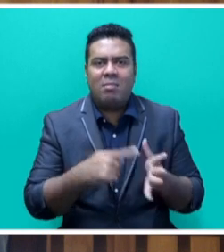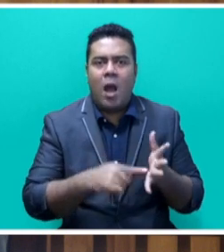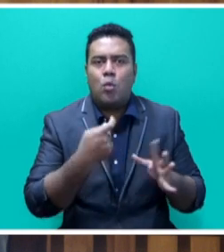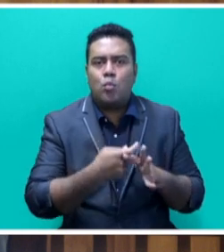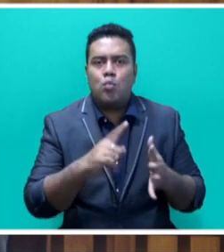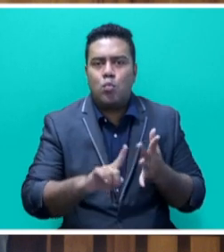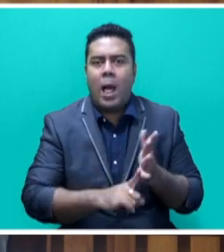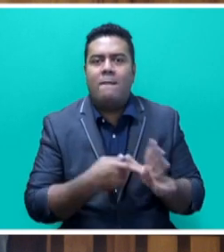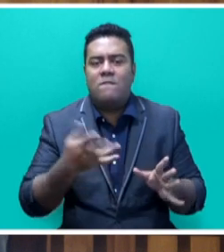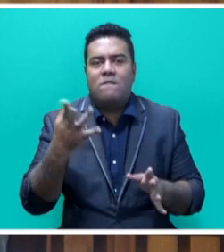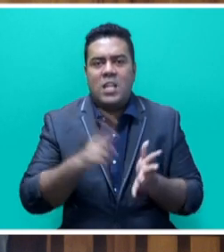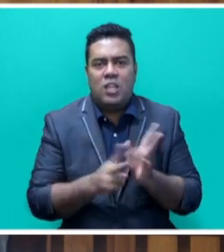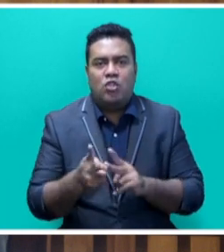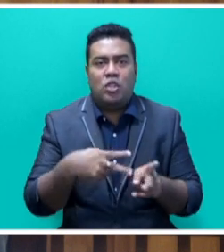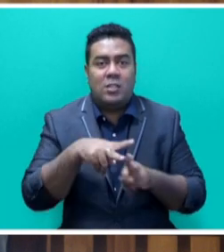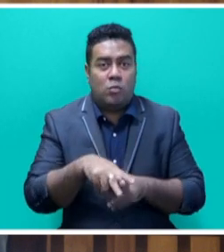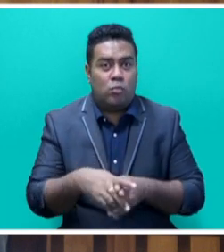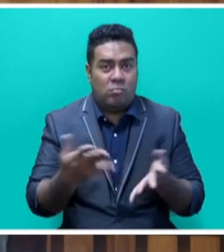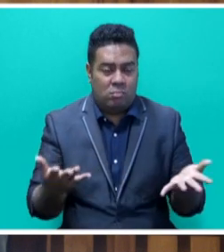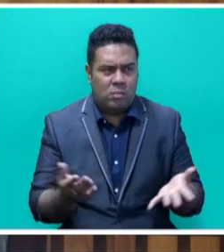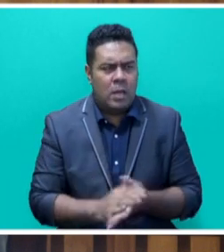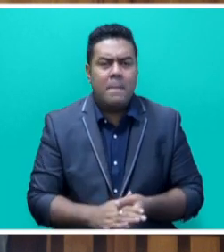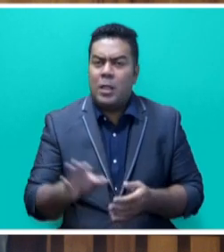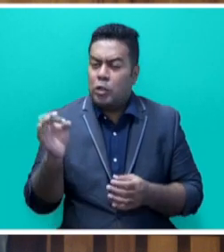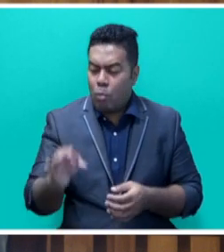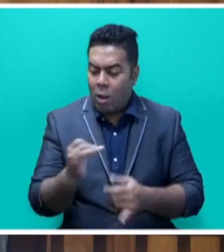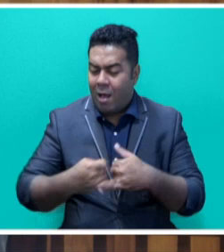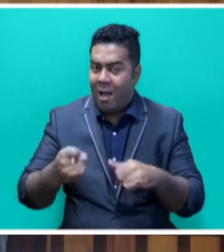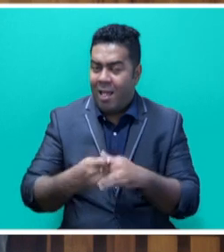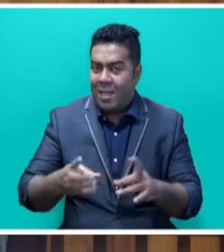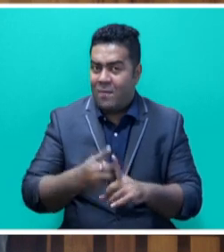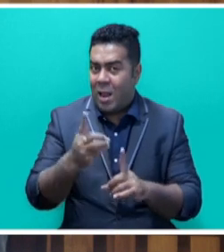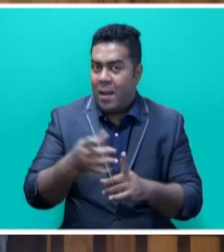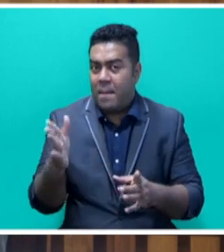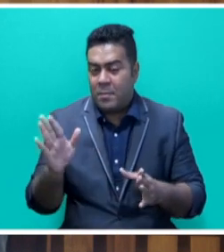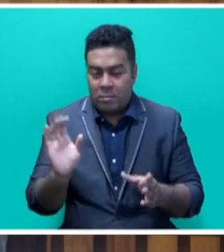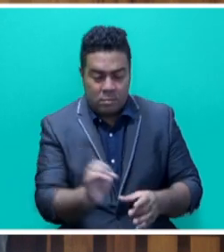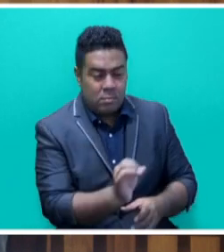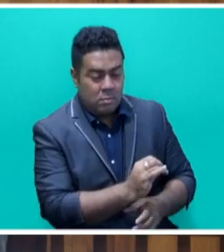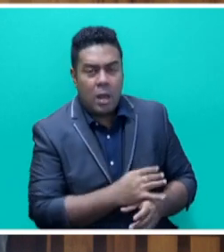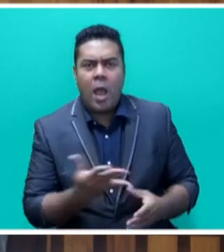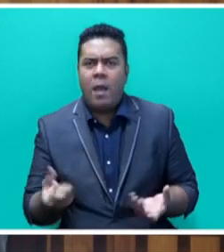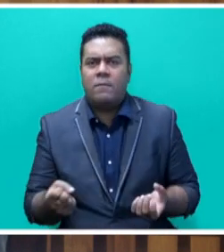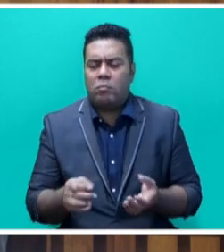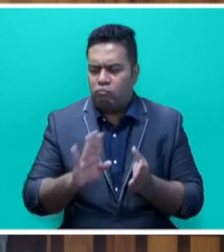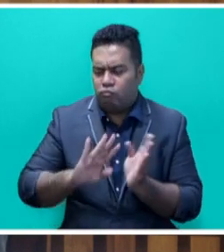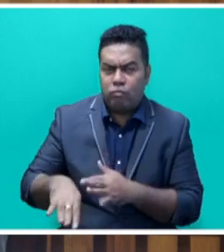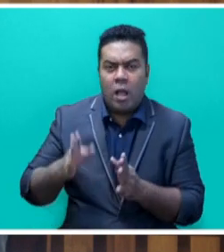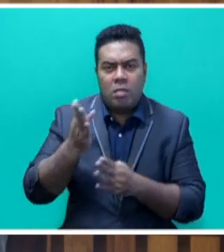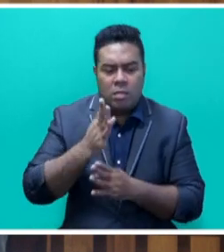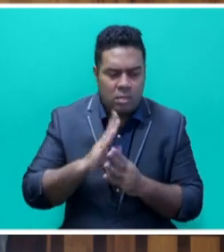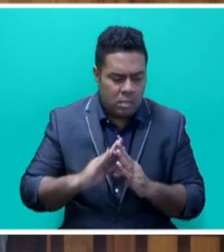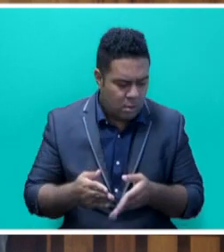against future climate impacts, but small island developing states are already experiencing irreversible harm. This is